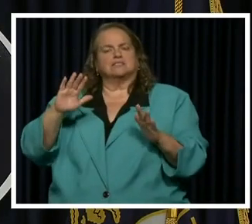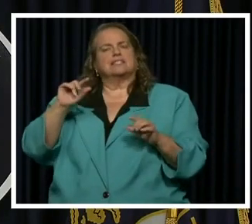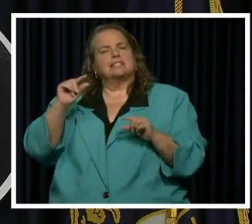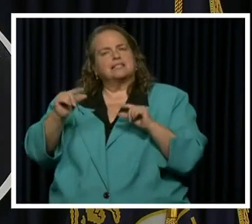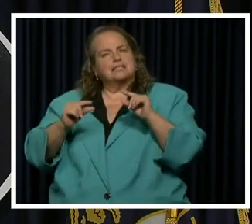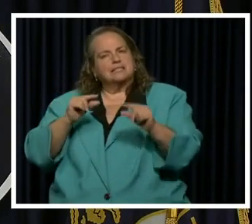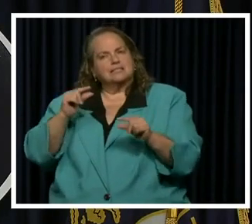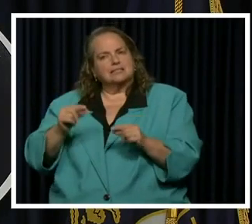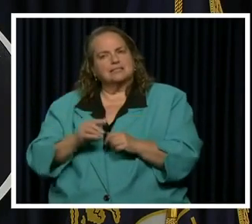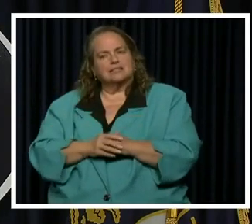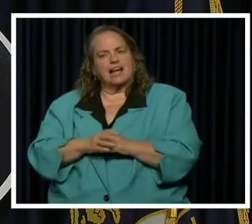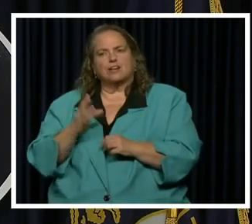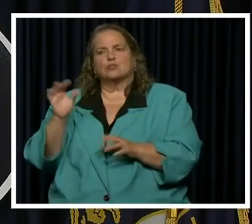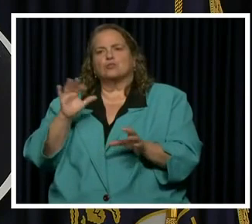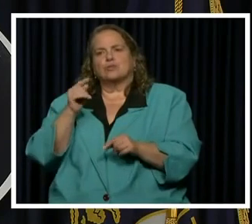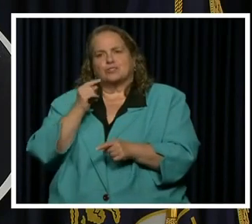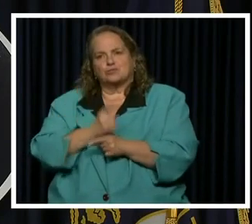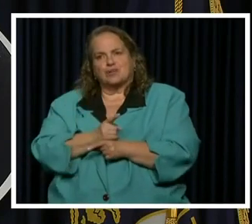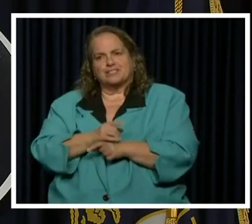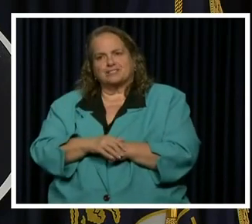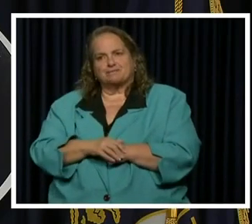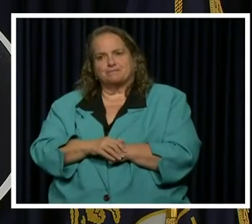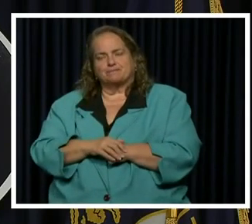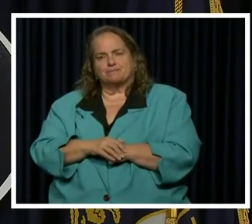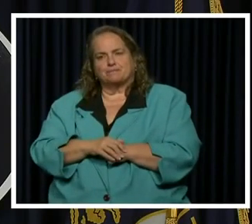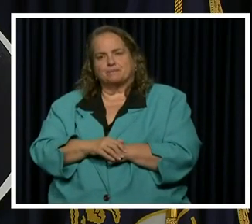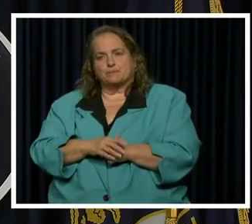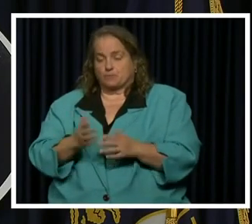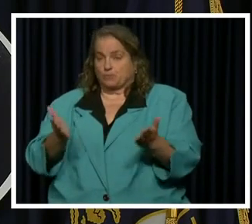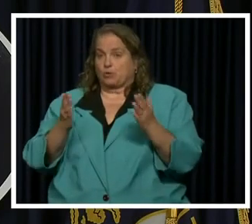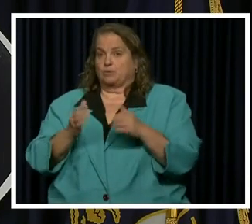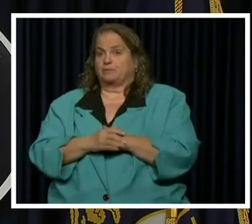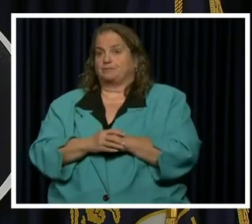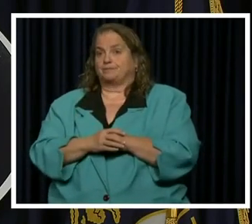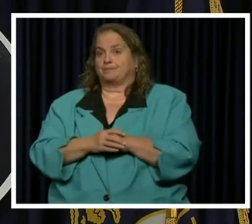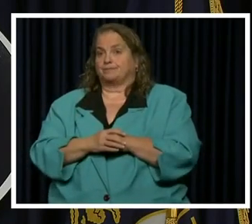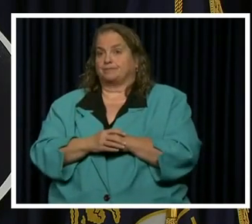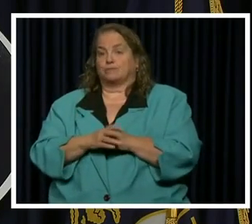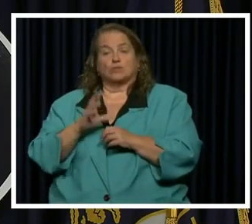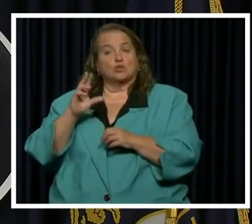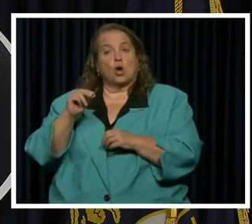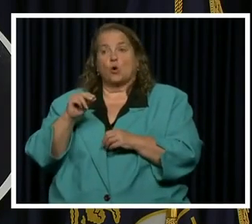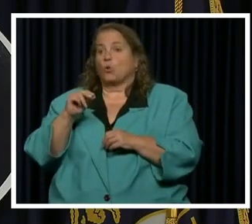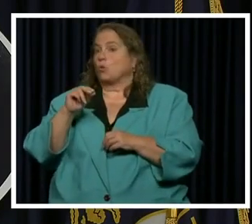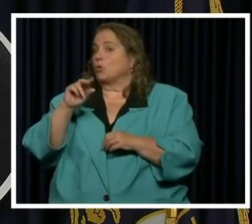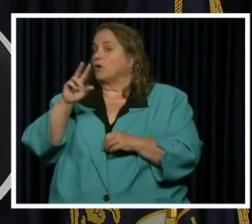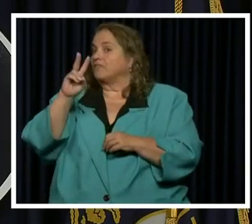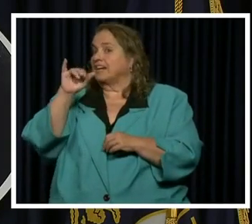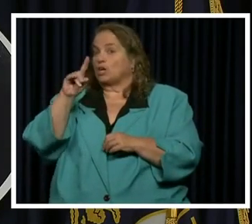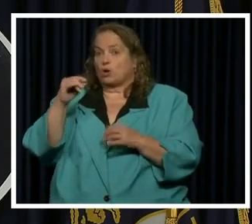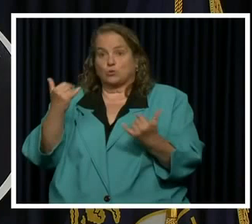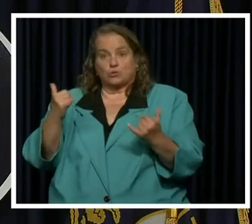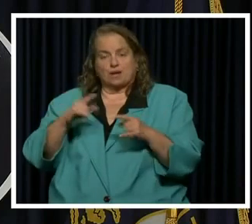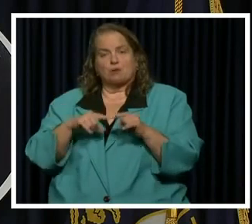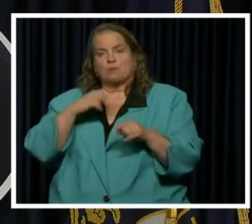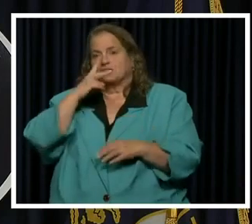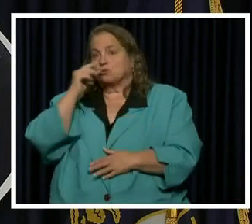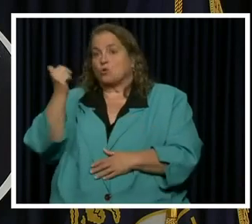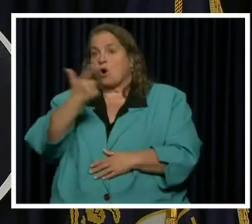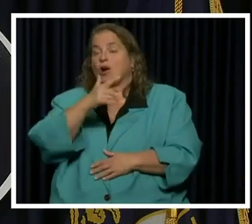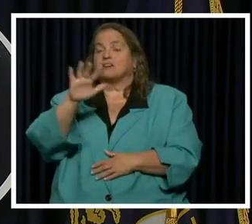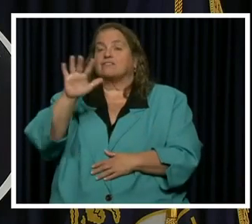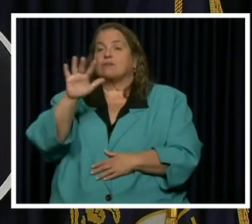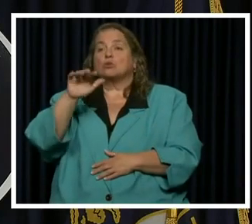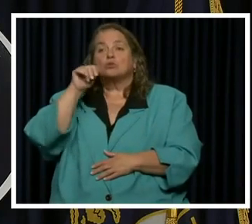let's do it right. So no video today. We'll see everybody at